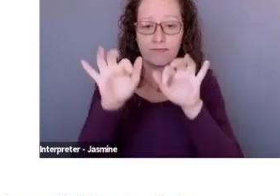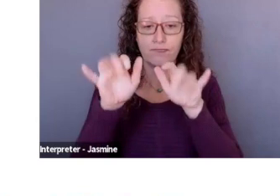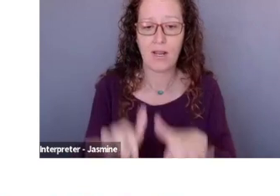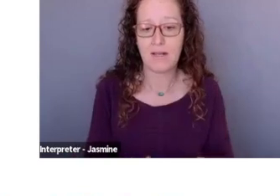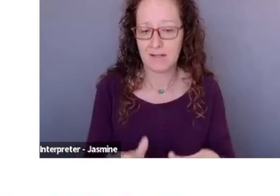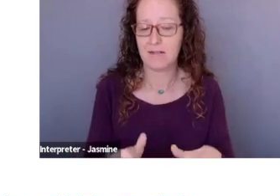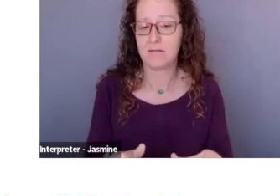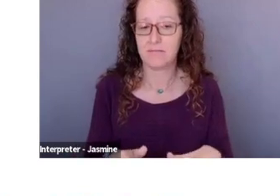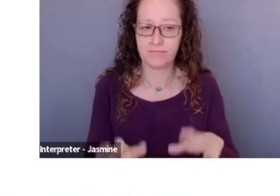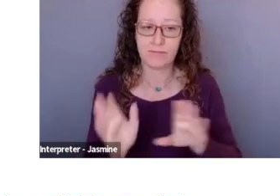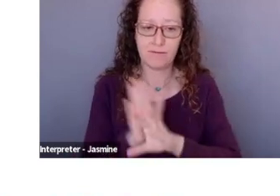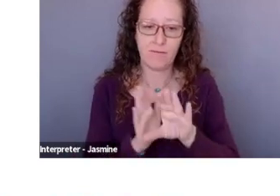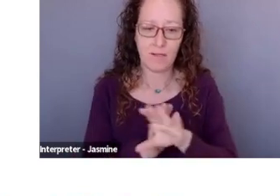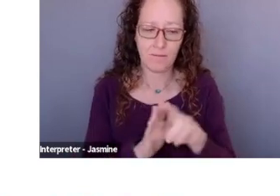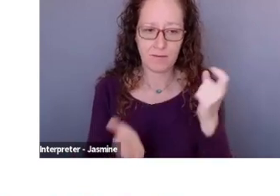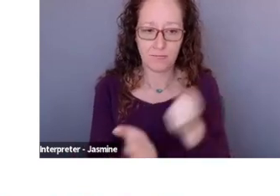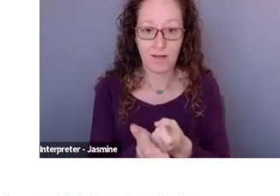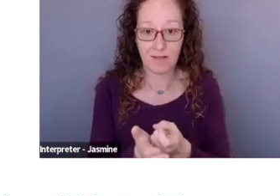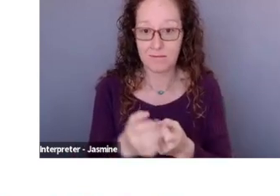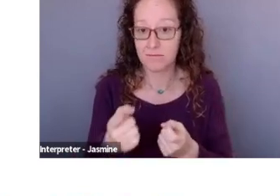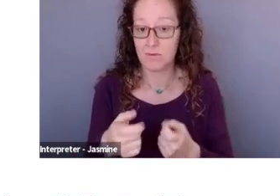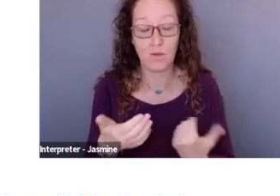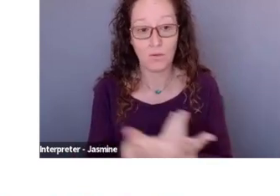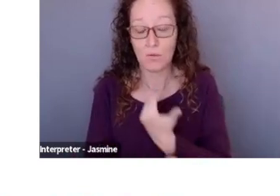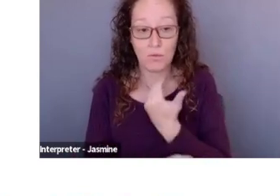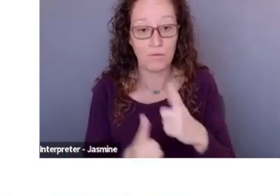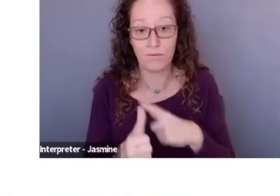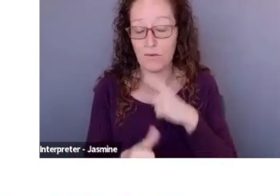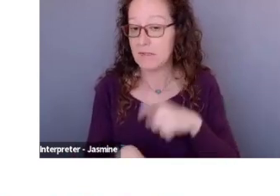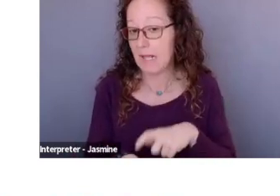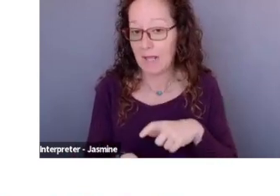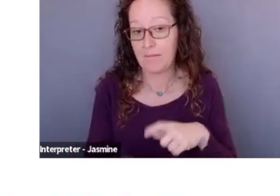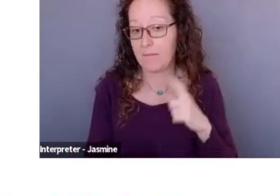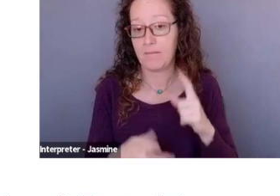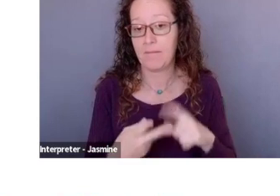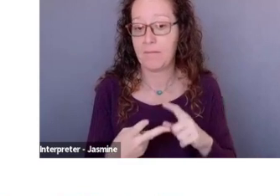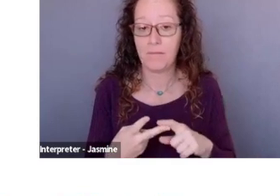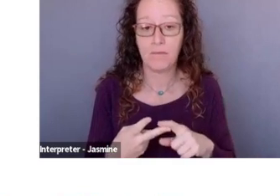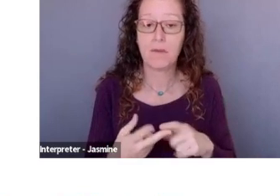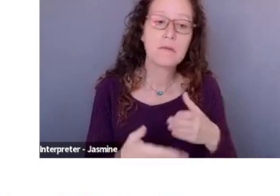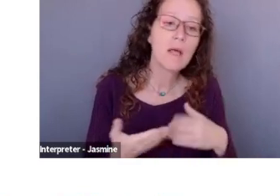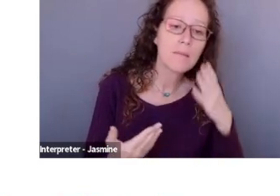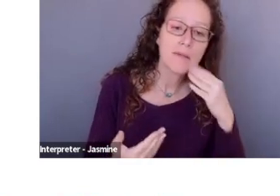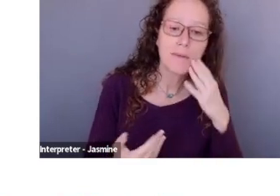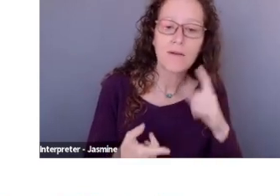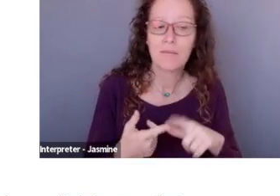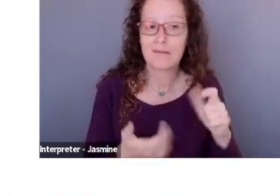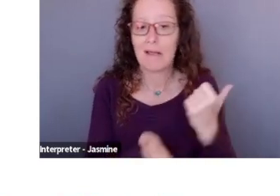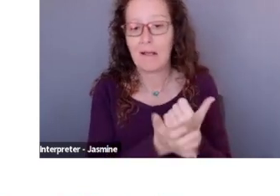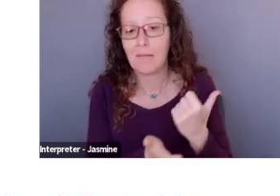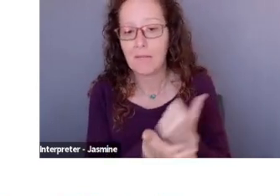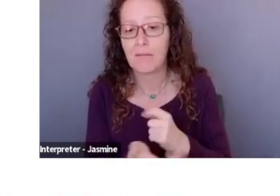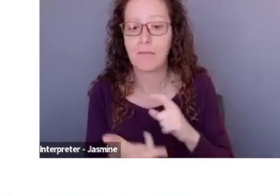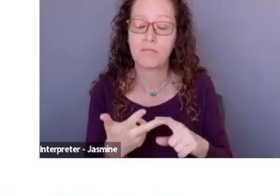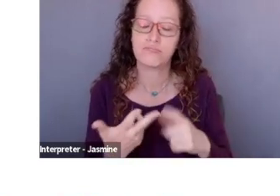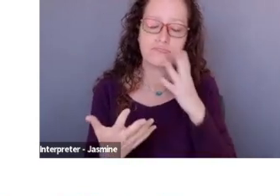Is it you're new to grant writing? Or you have some experience, but, you know, you could use some help. Or that you're